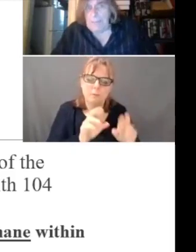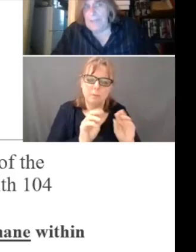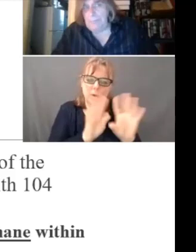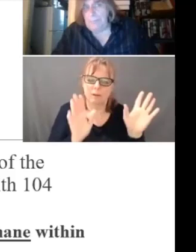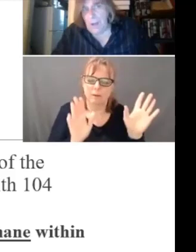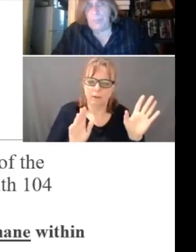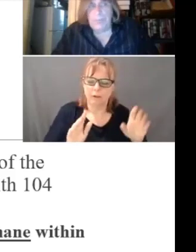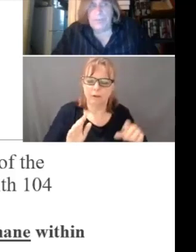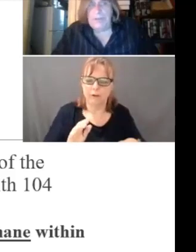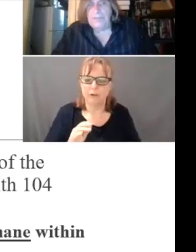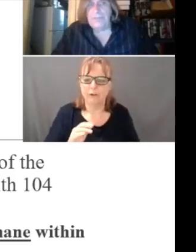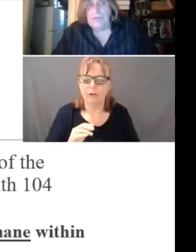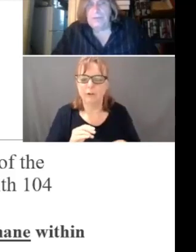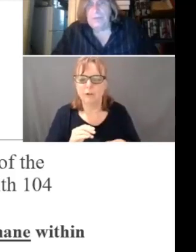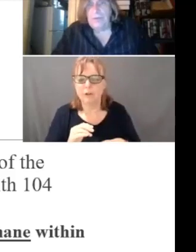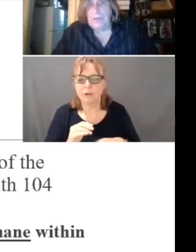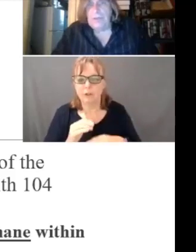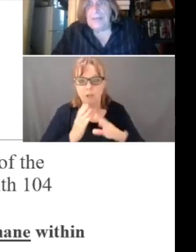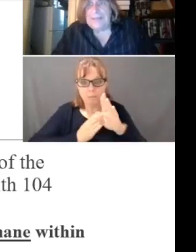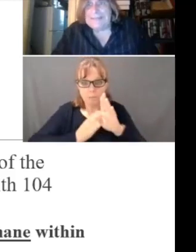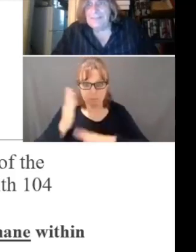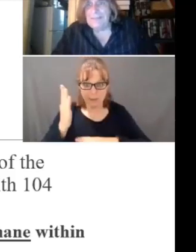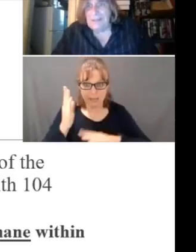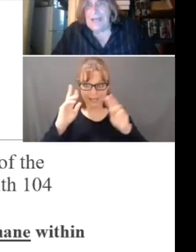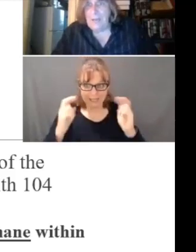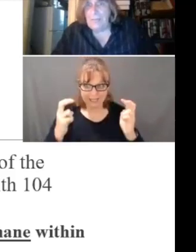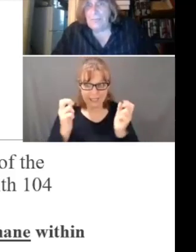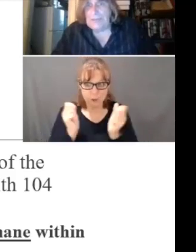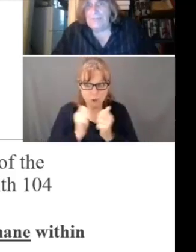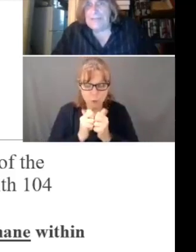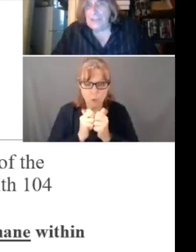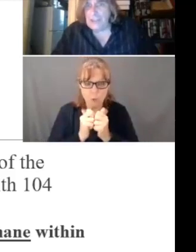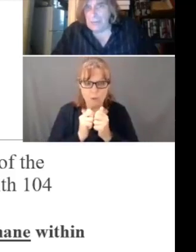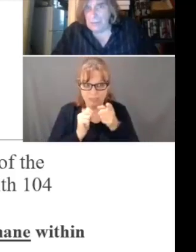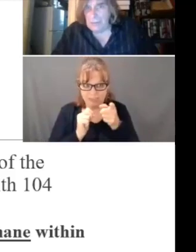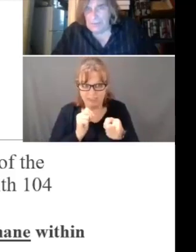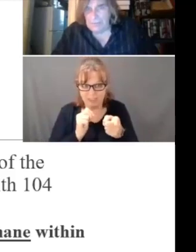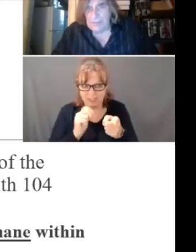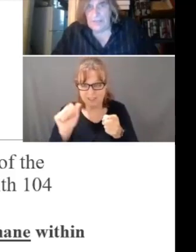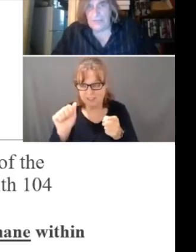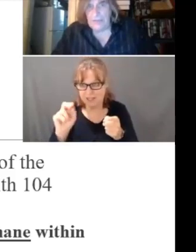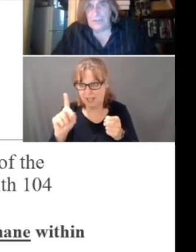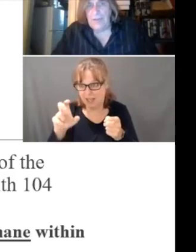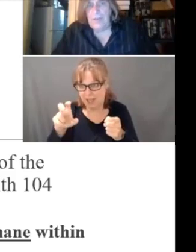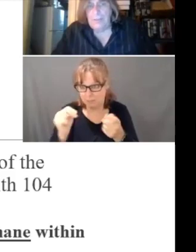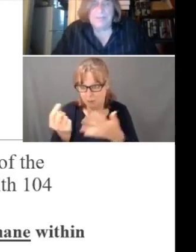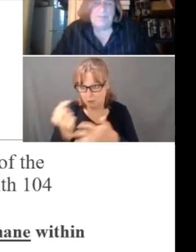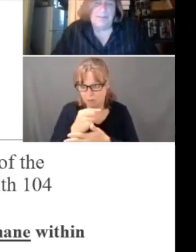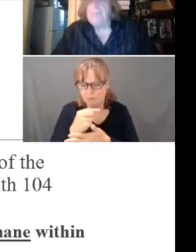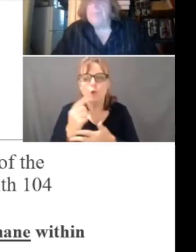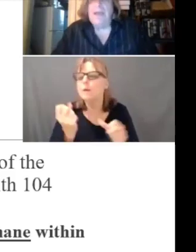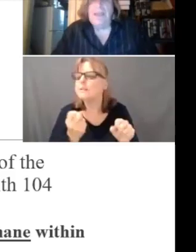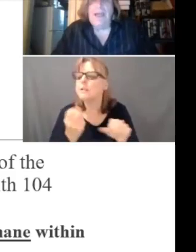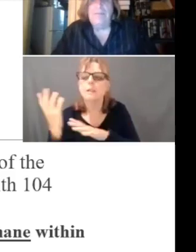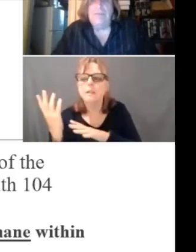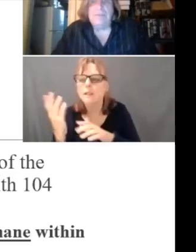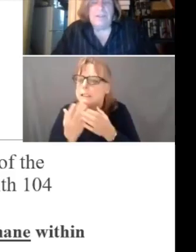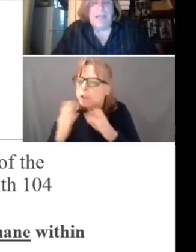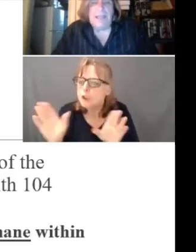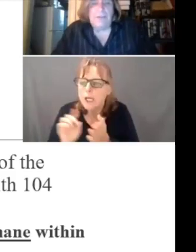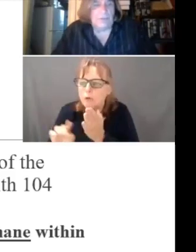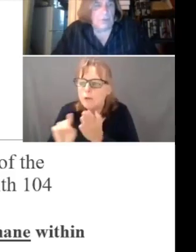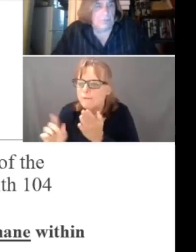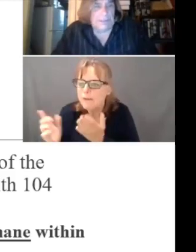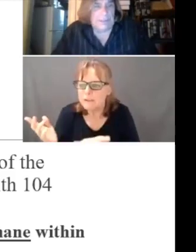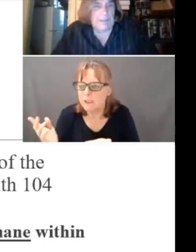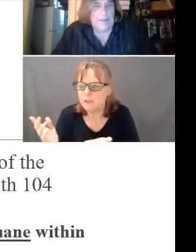My main problem with administrative review is that it doesn't allow for even a general investigation. The best example I have is a